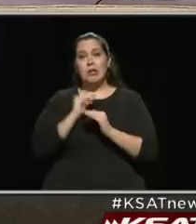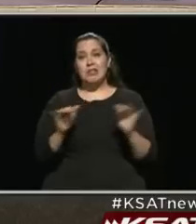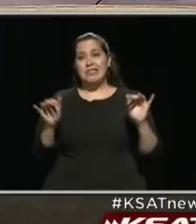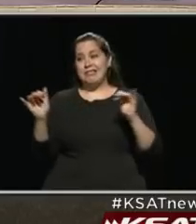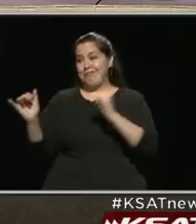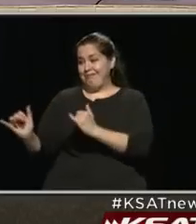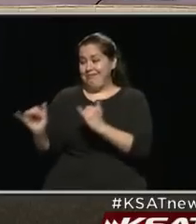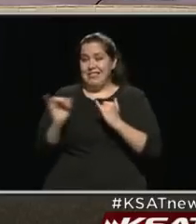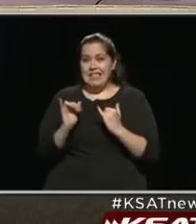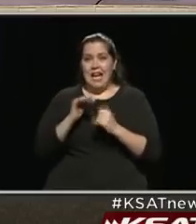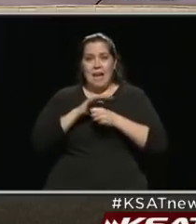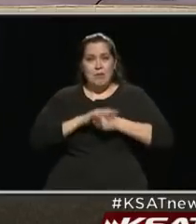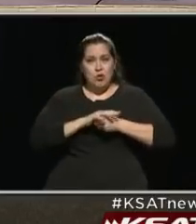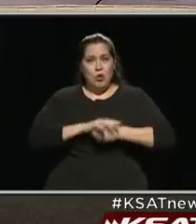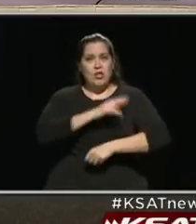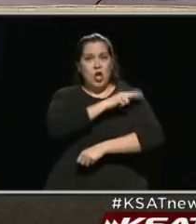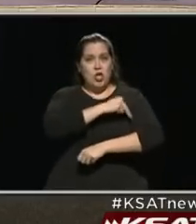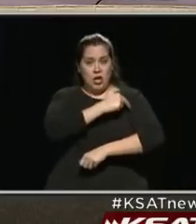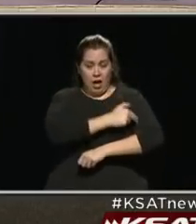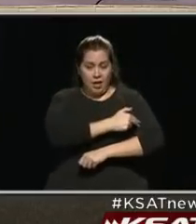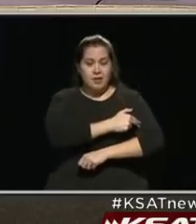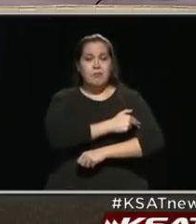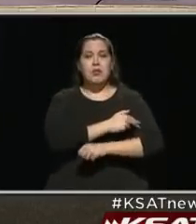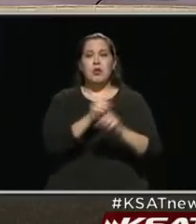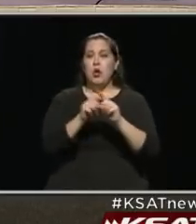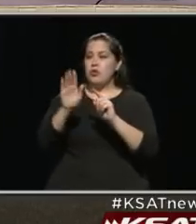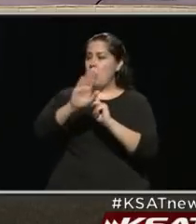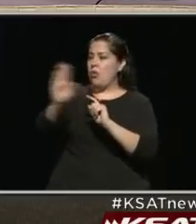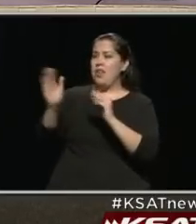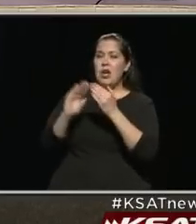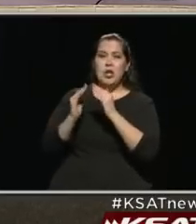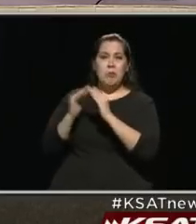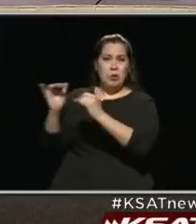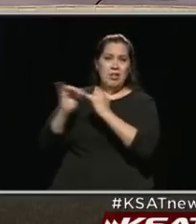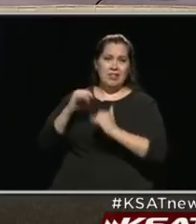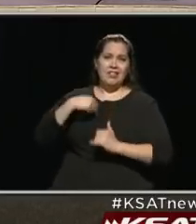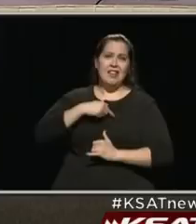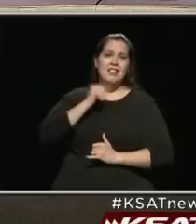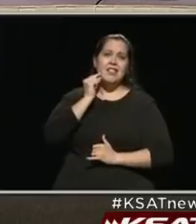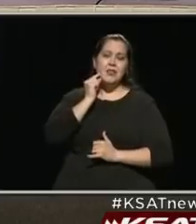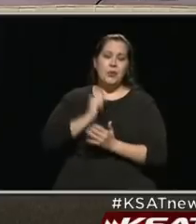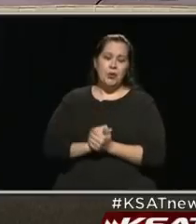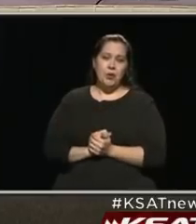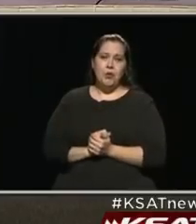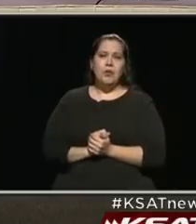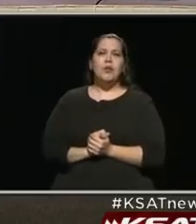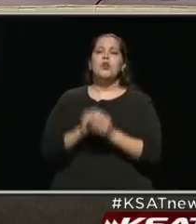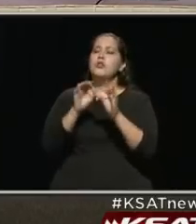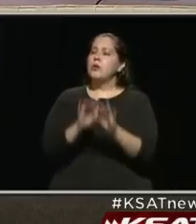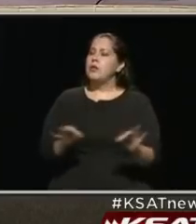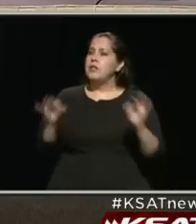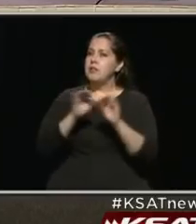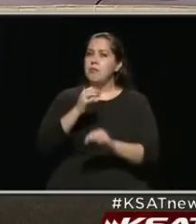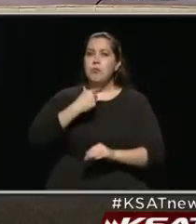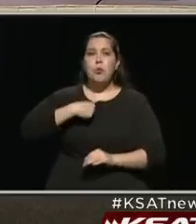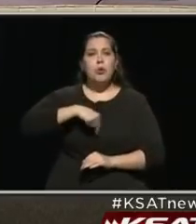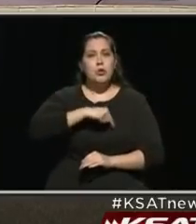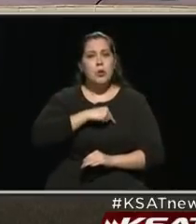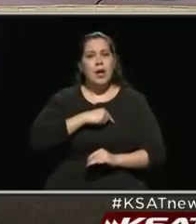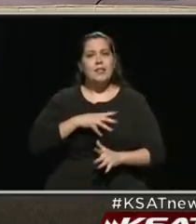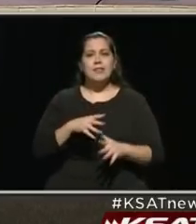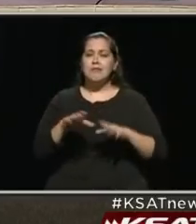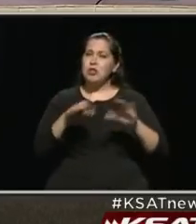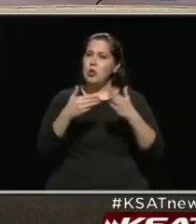kind of stress level in their hospitals and their community with regard to this virus as we are. And so it's incumbent upon all of us to do what we can.